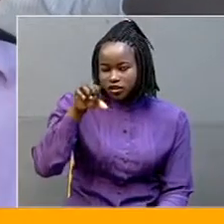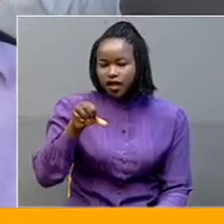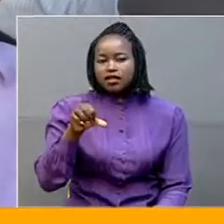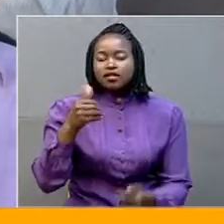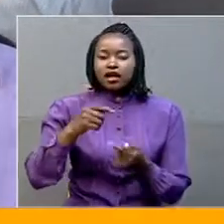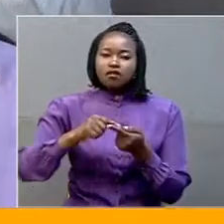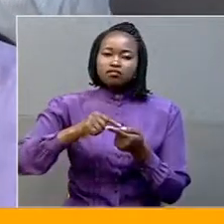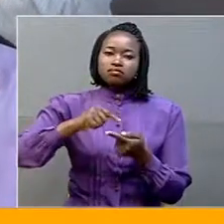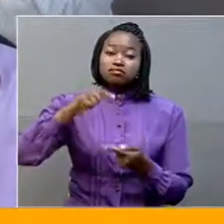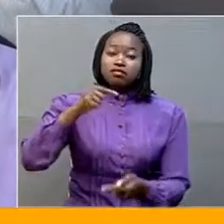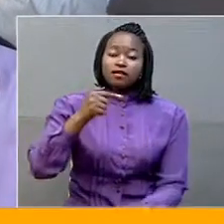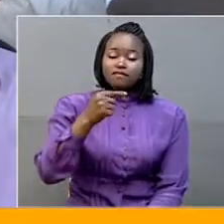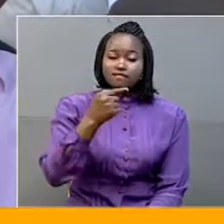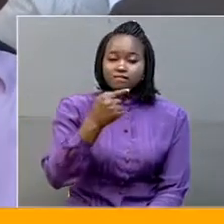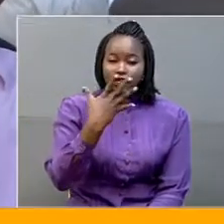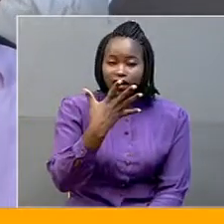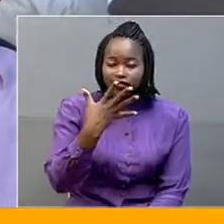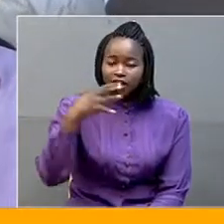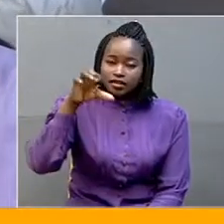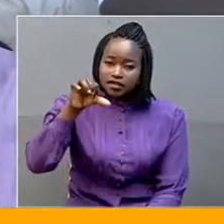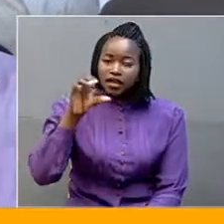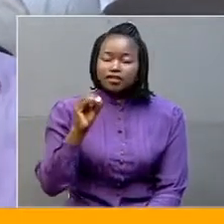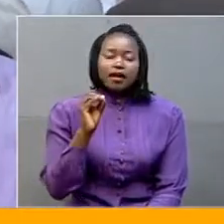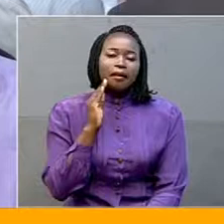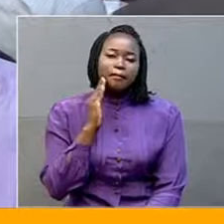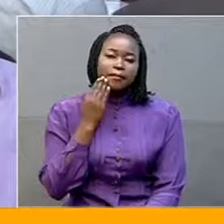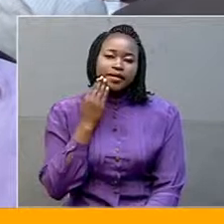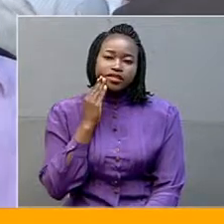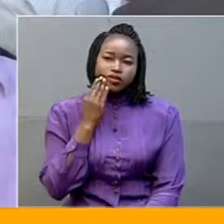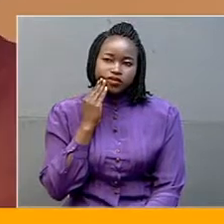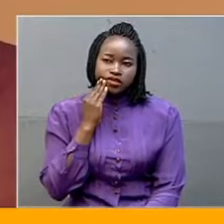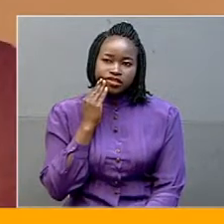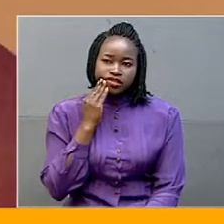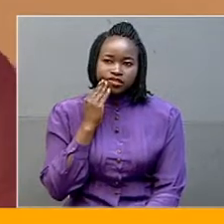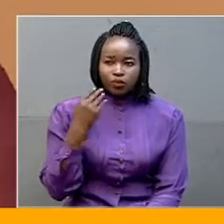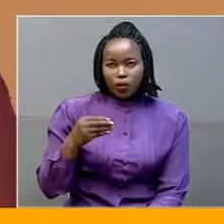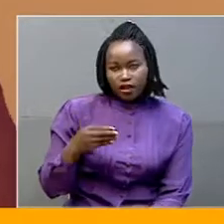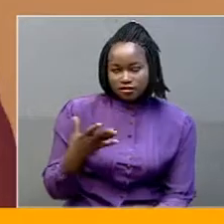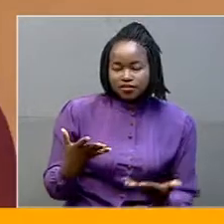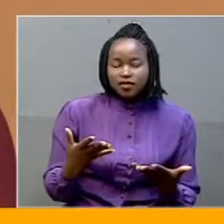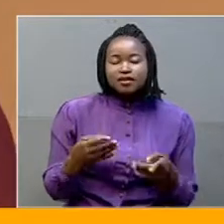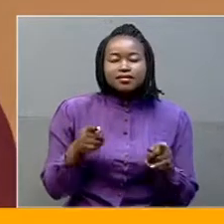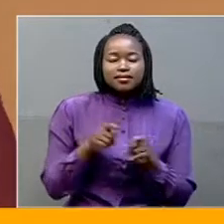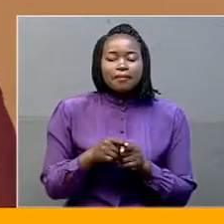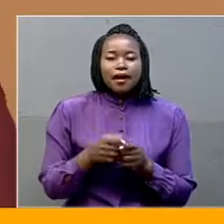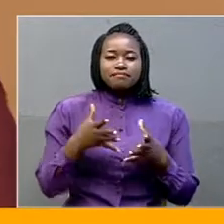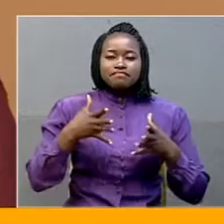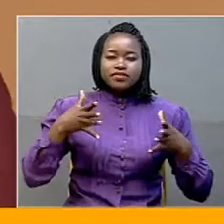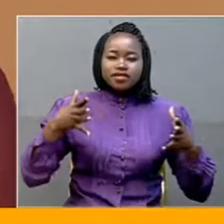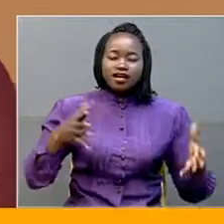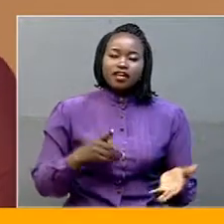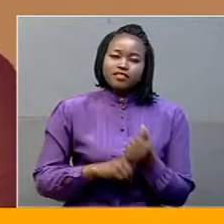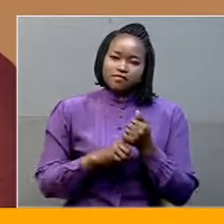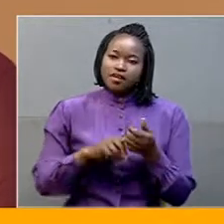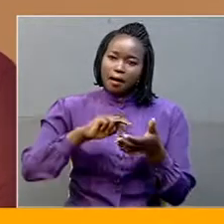590 billion portfolios. This is good. That's a very big achievement. That's great mobilization.